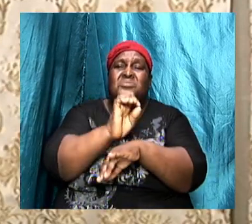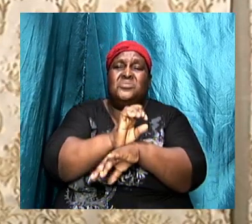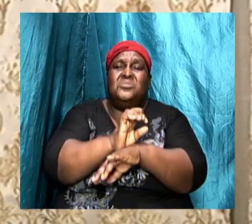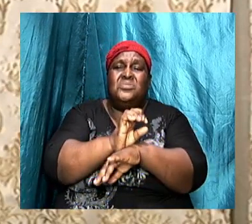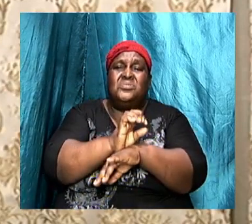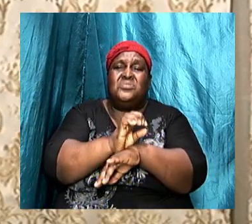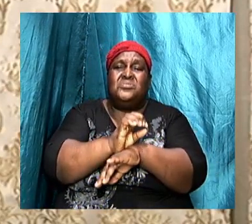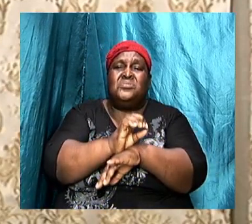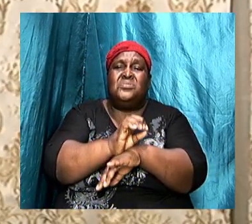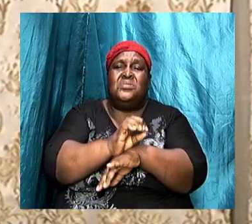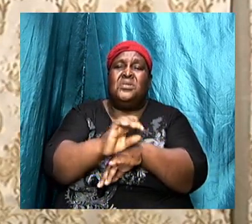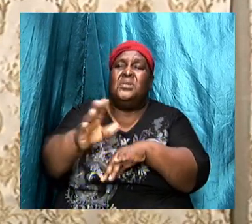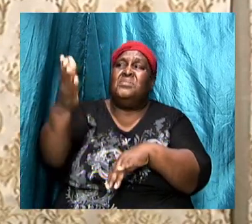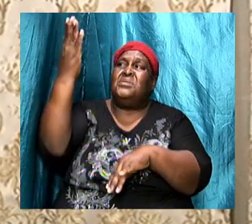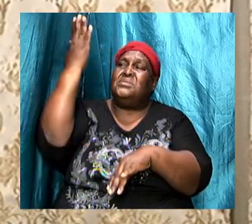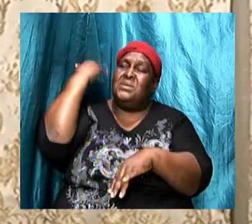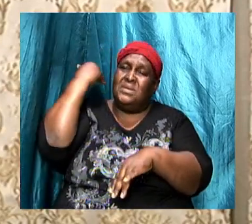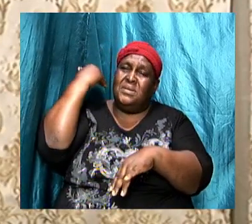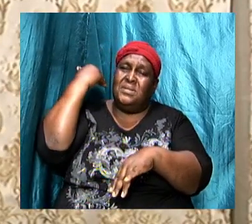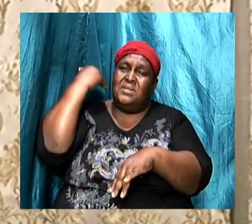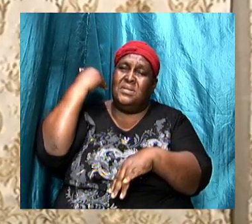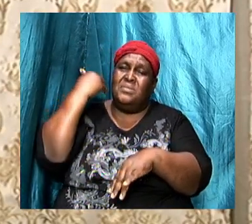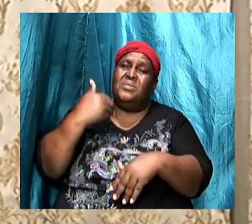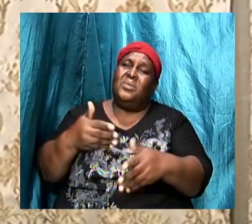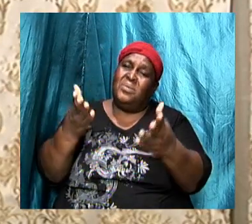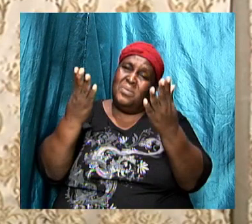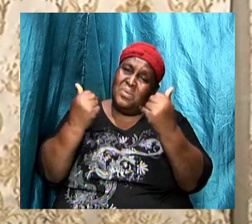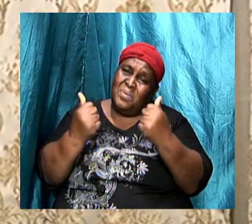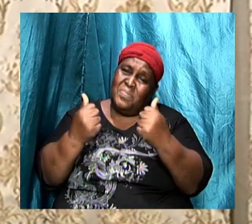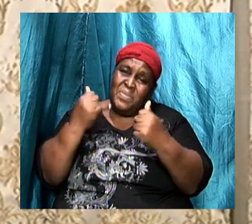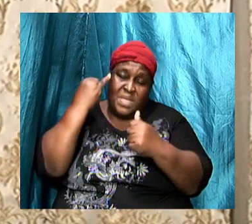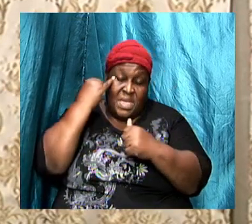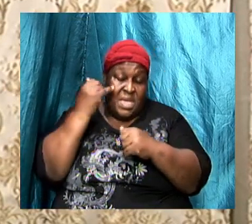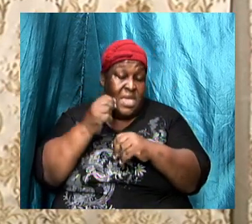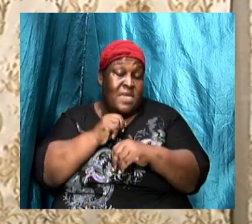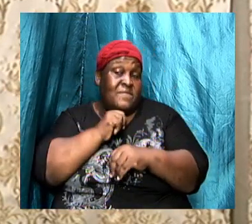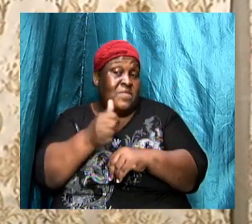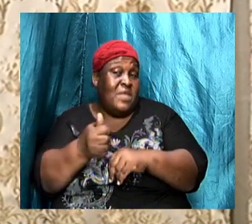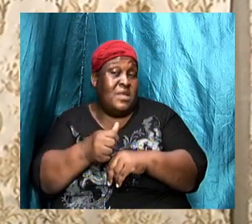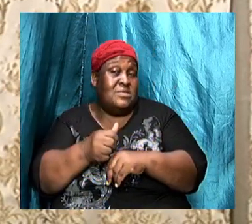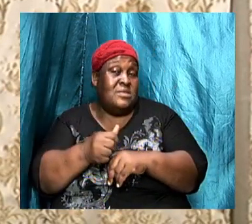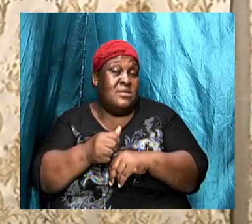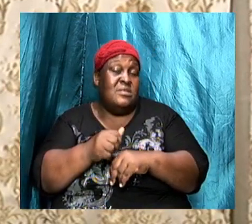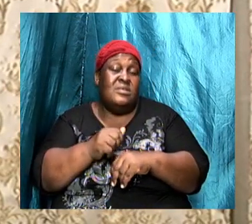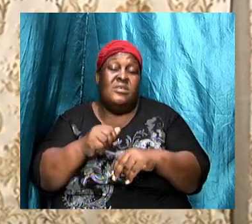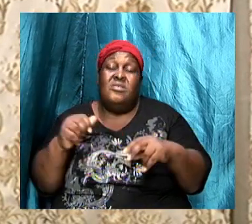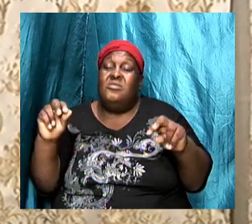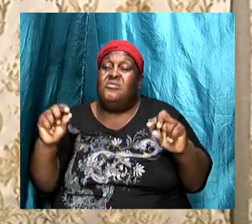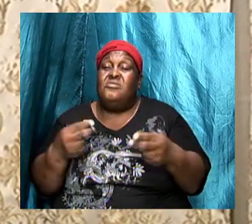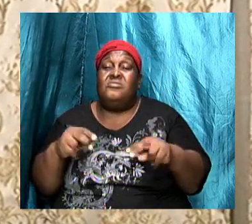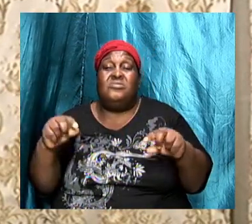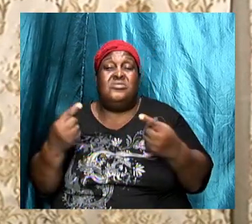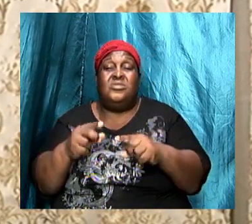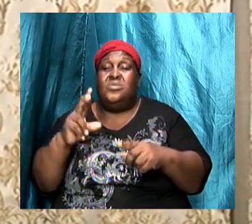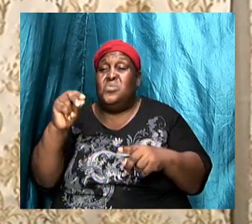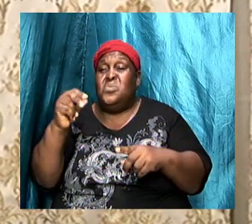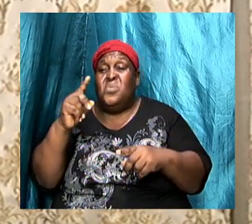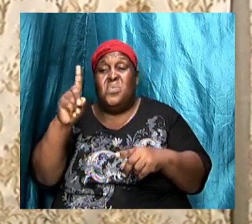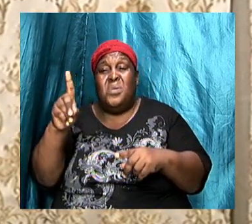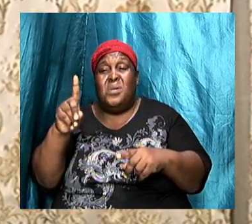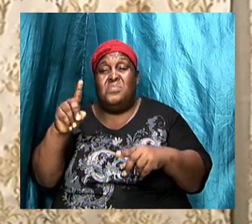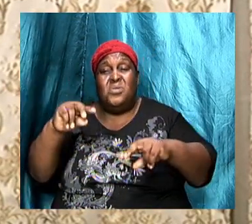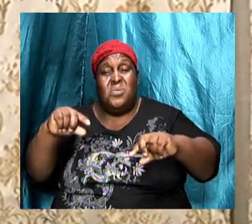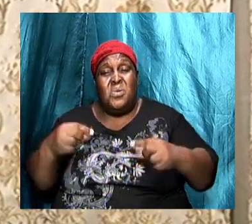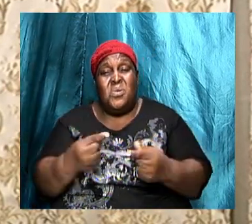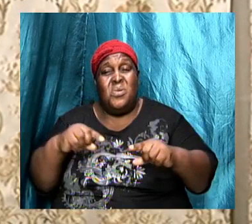Ephesus we are going to come around if you don't you're not hurting anybody you're hurting your